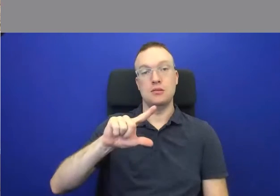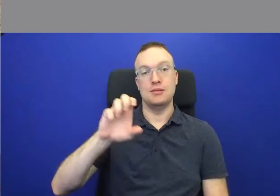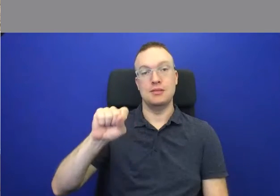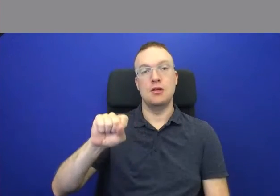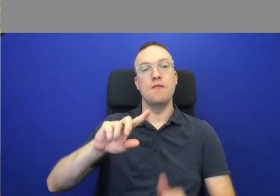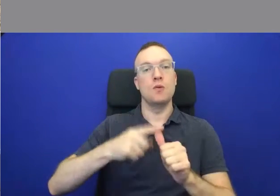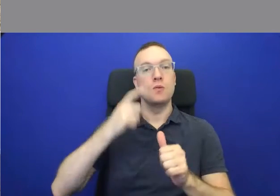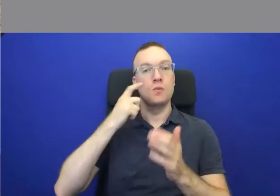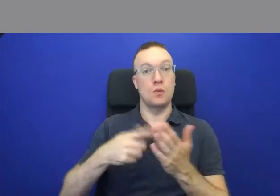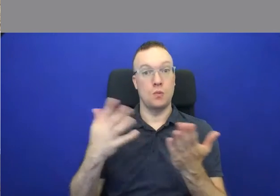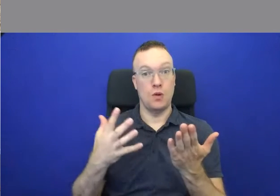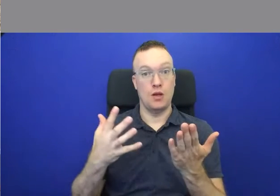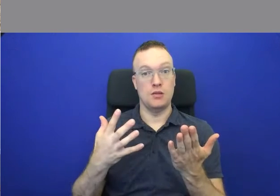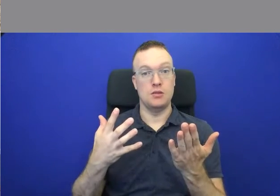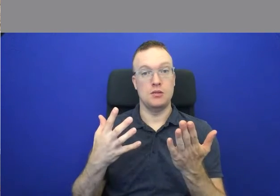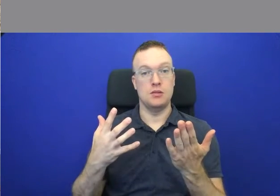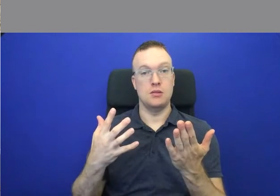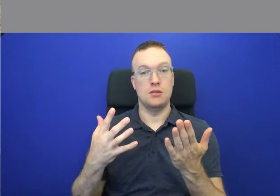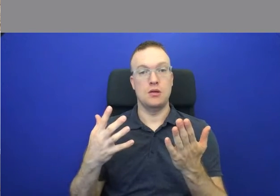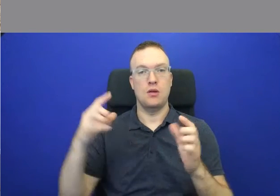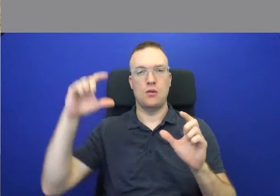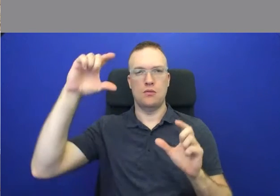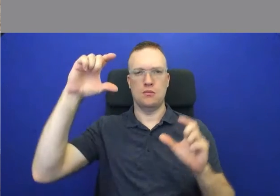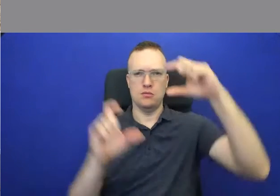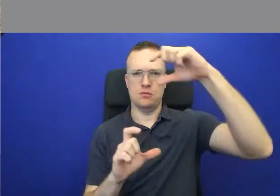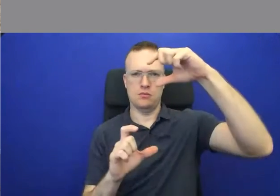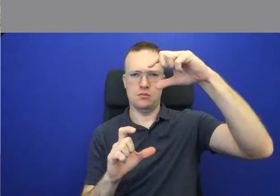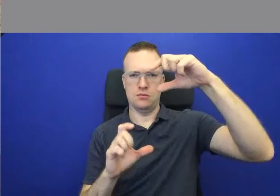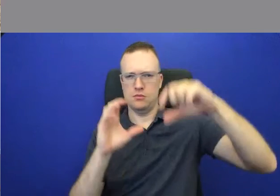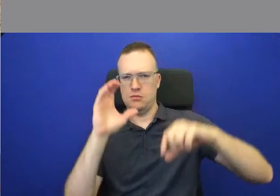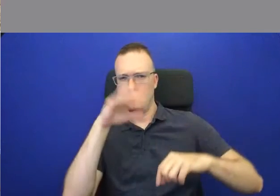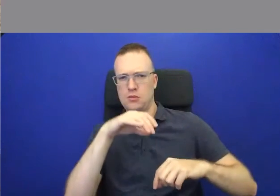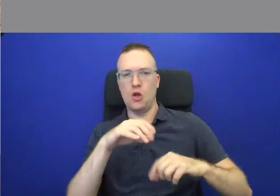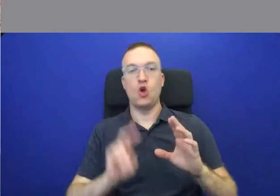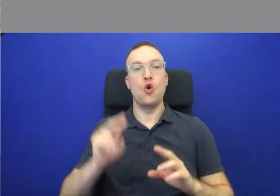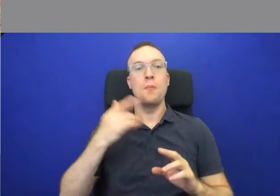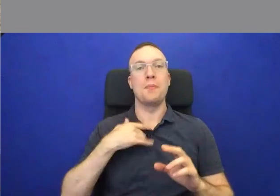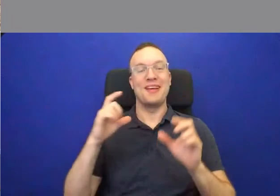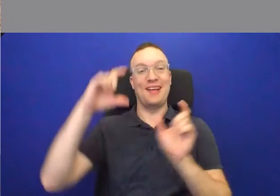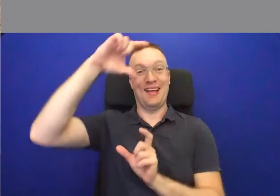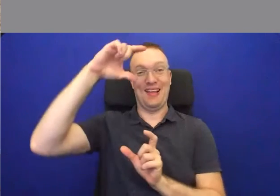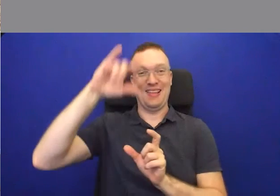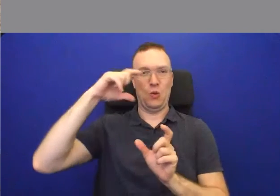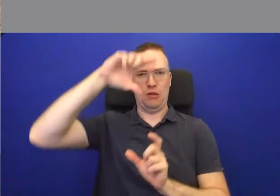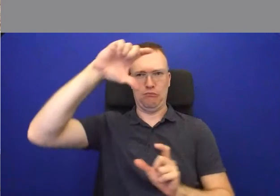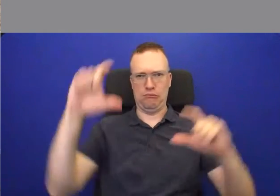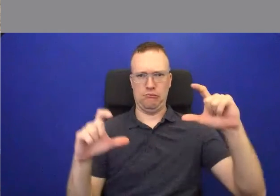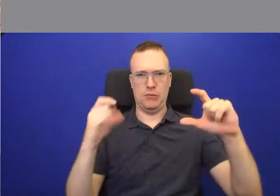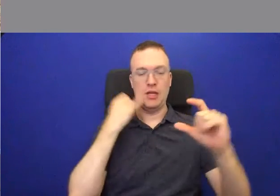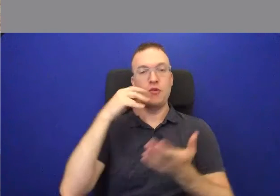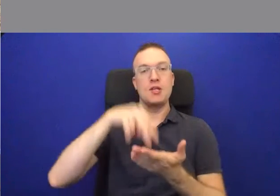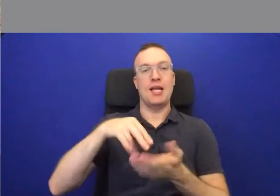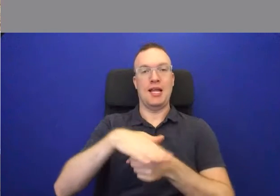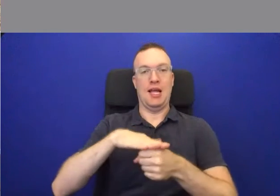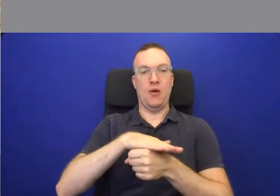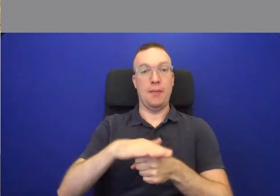notice is it looks sideways to us. Now, of course, north is conventional, and when you're standing in territory, you